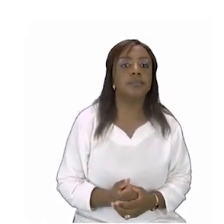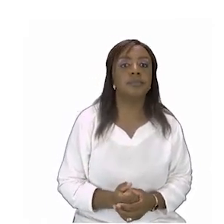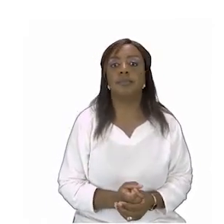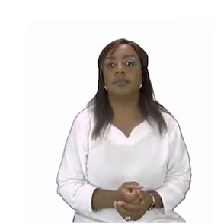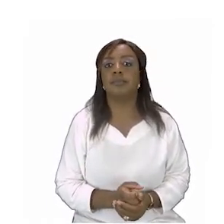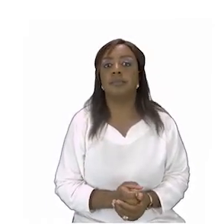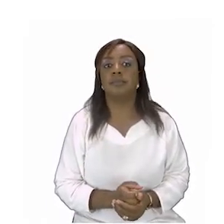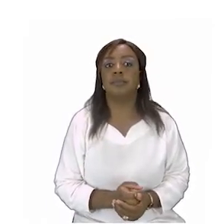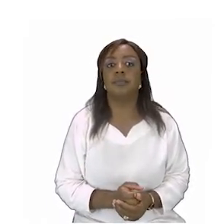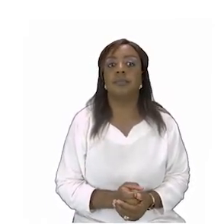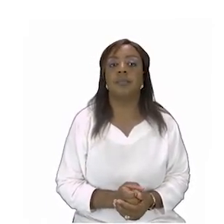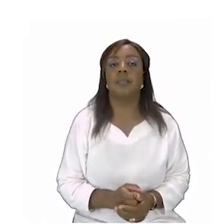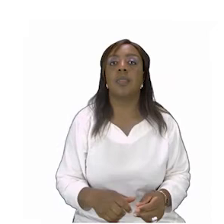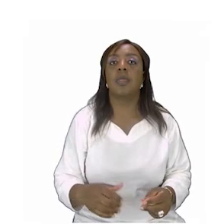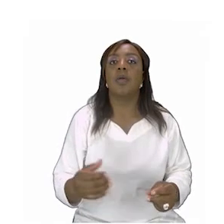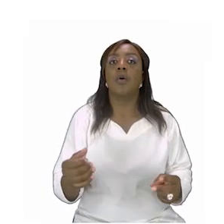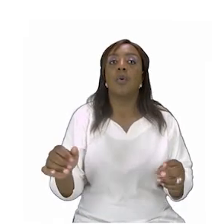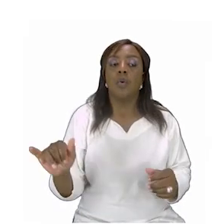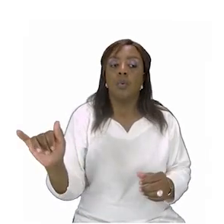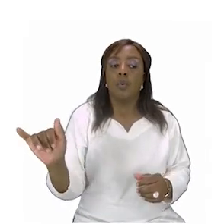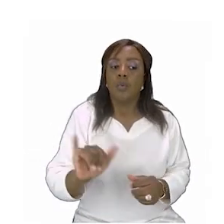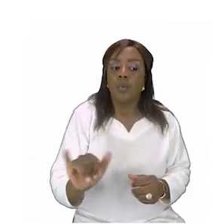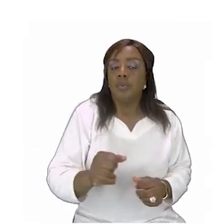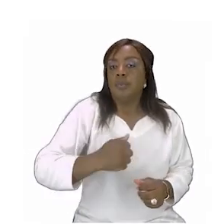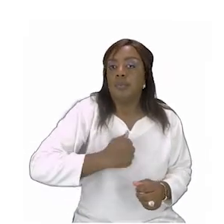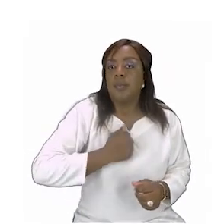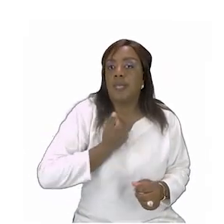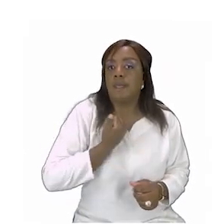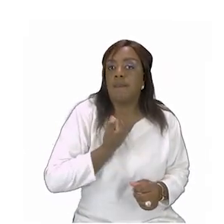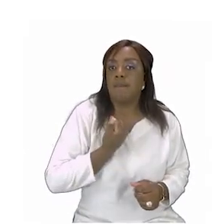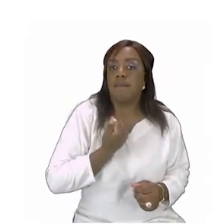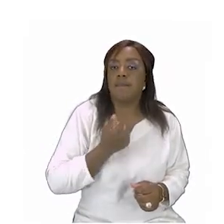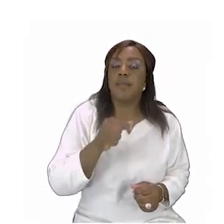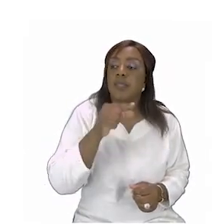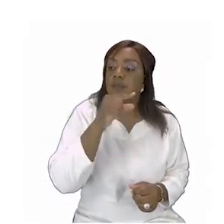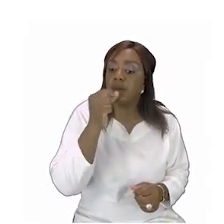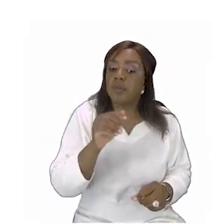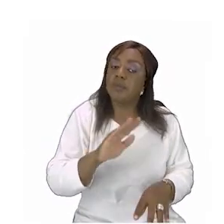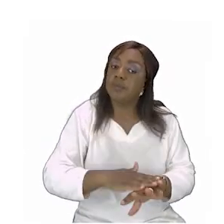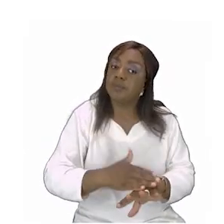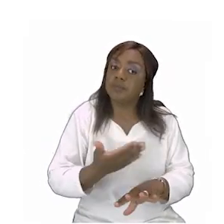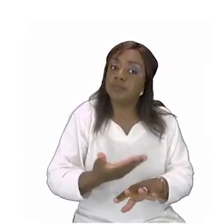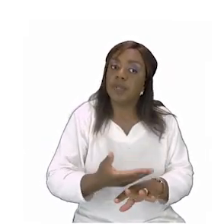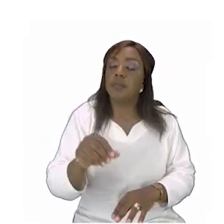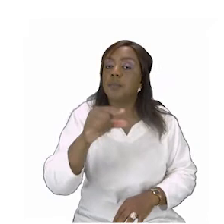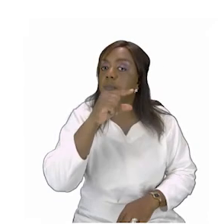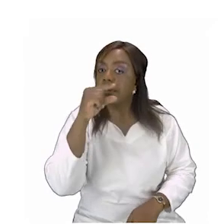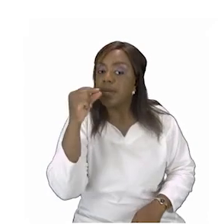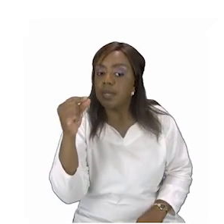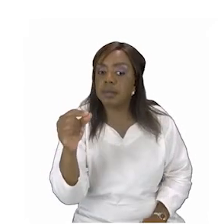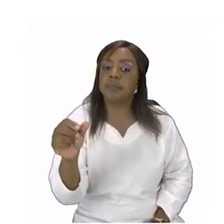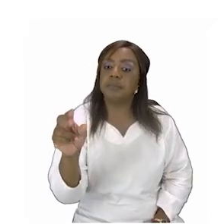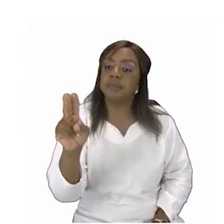example you can belong to the nangolo family which means that anyone that